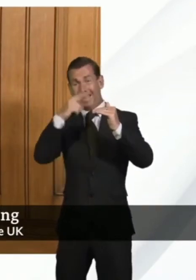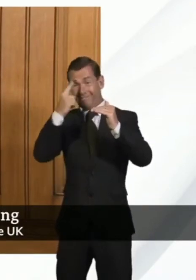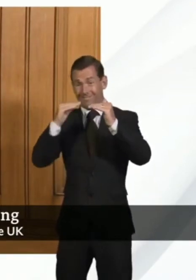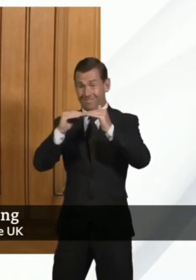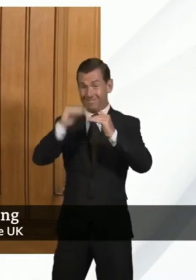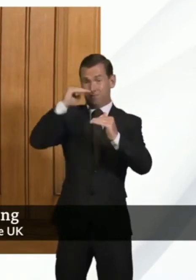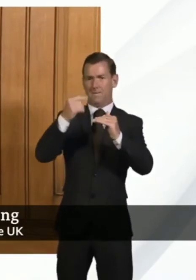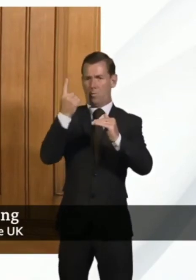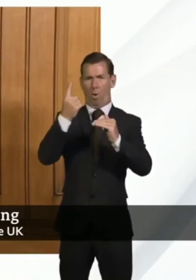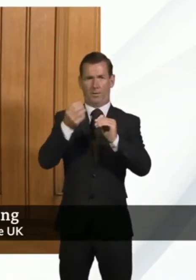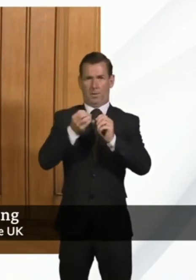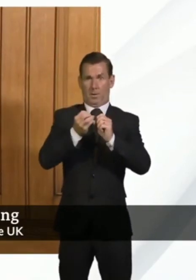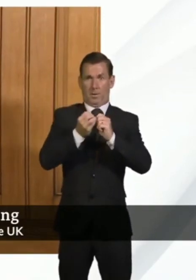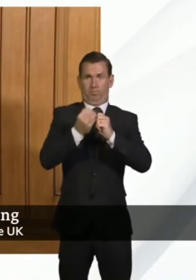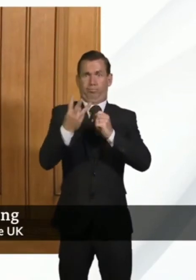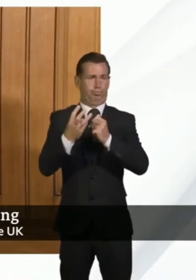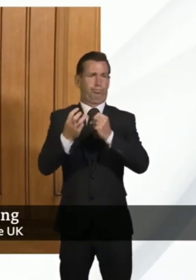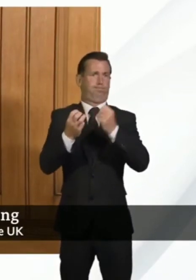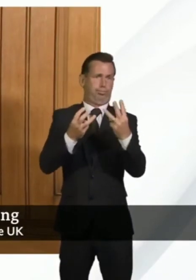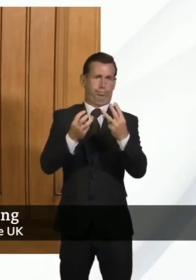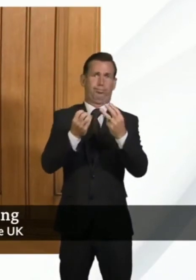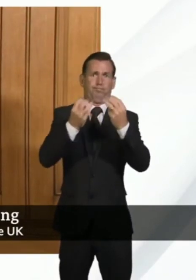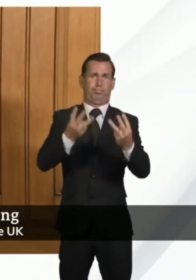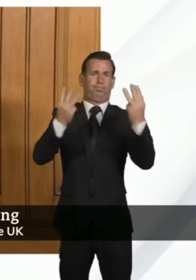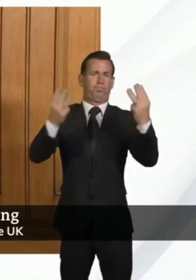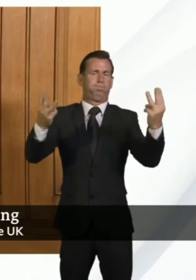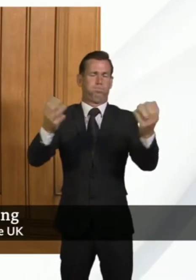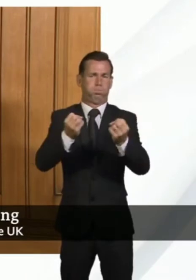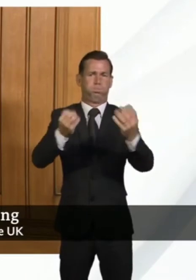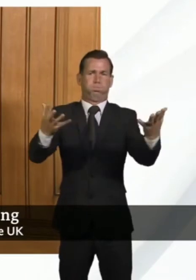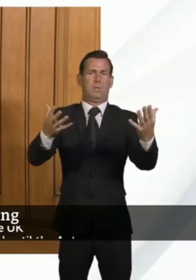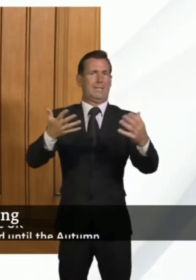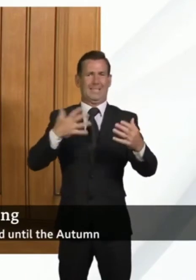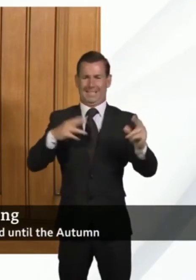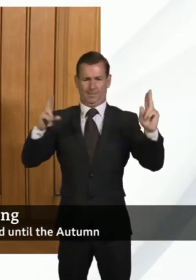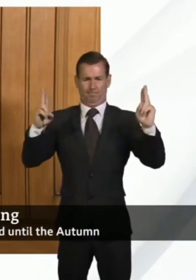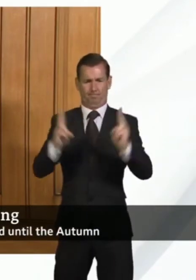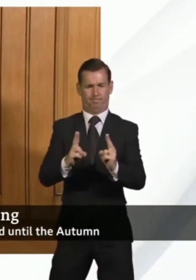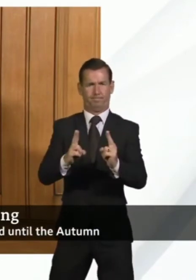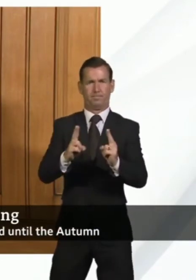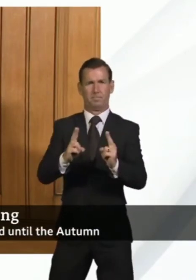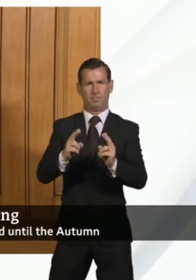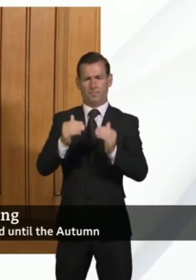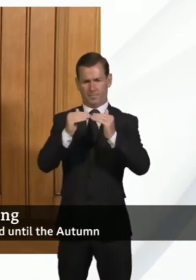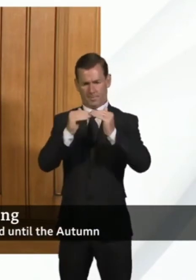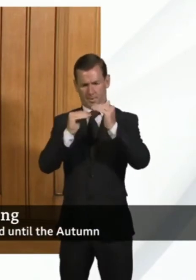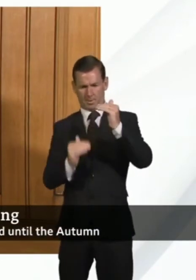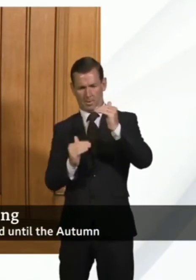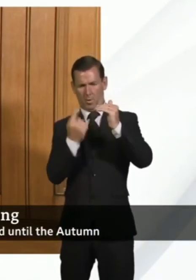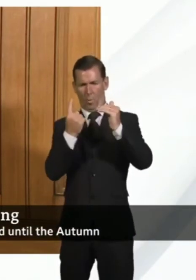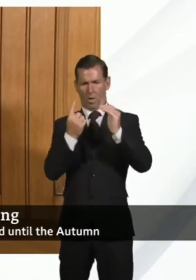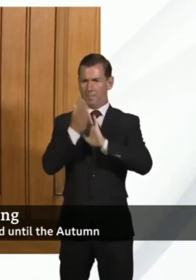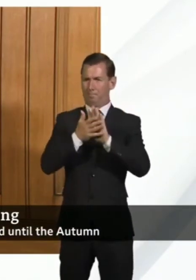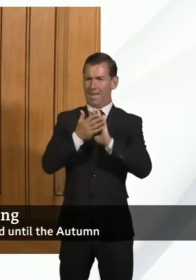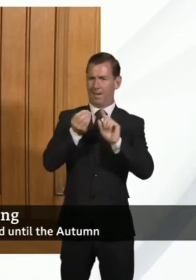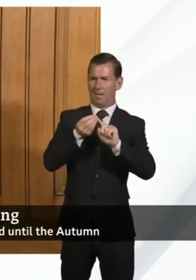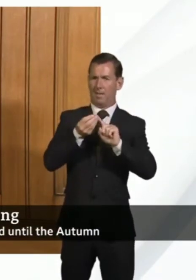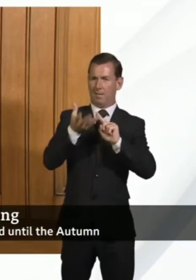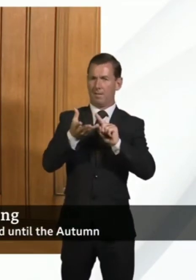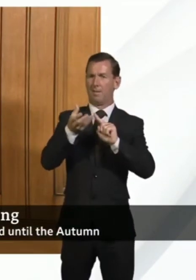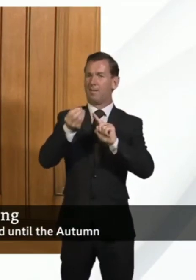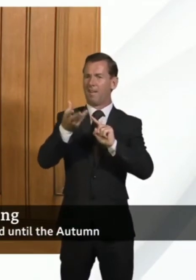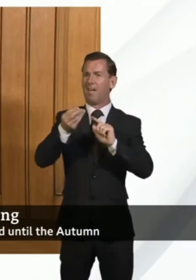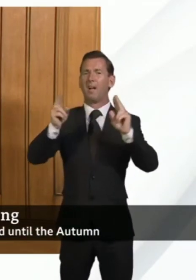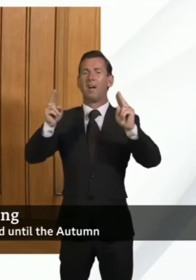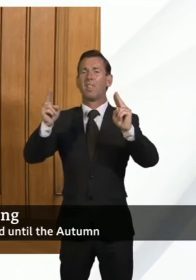transmission falls in the community. In other words, the amount that is being passed on from person to person is less than one on average